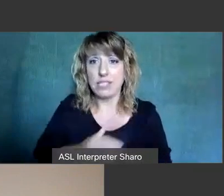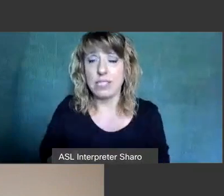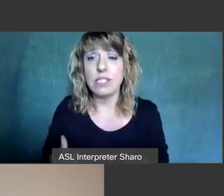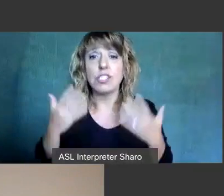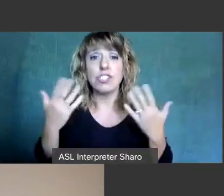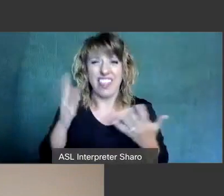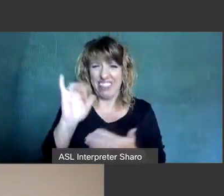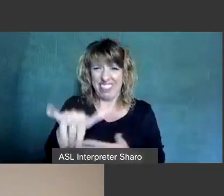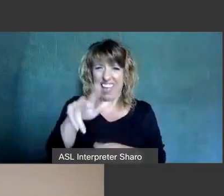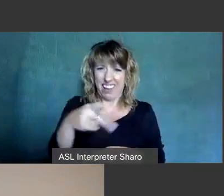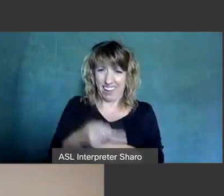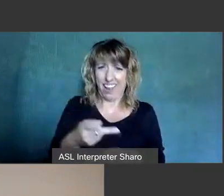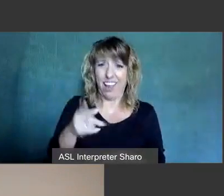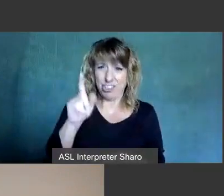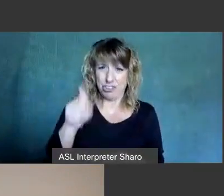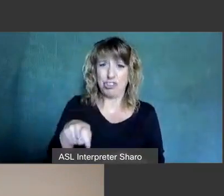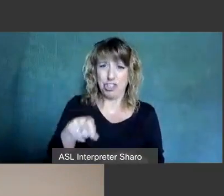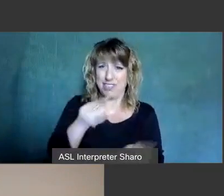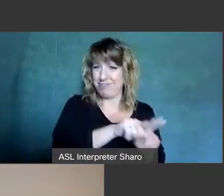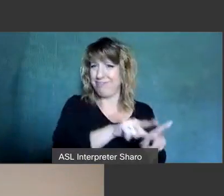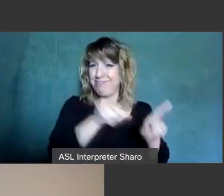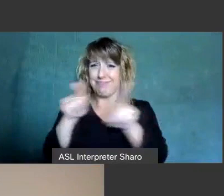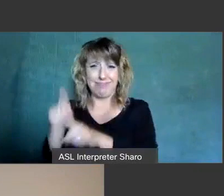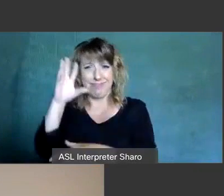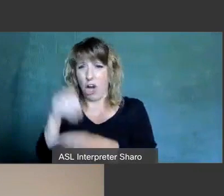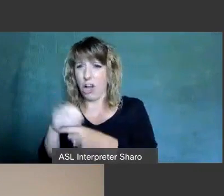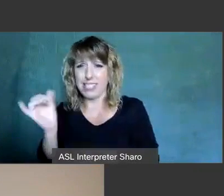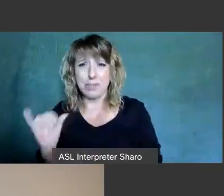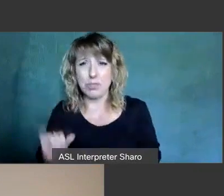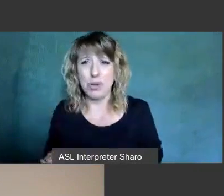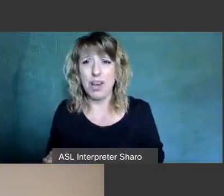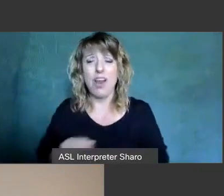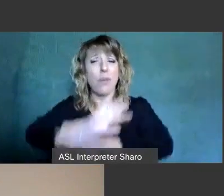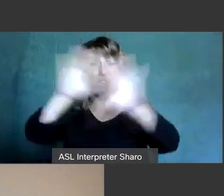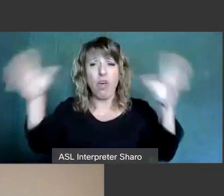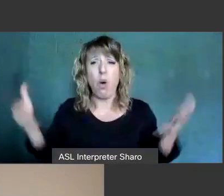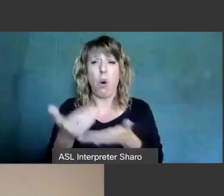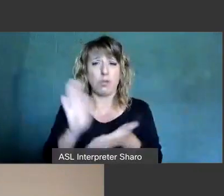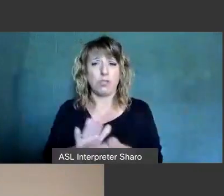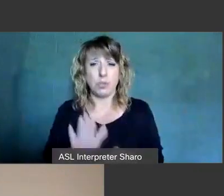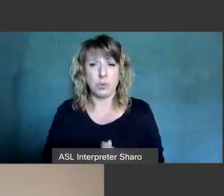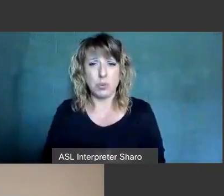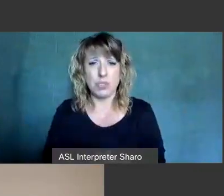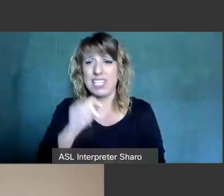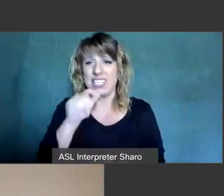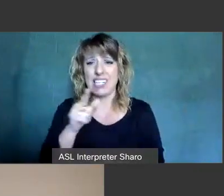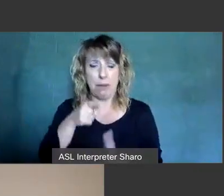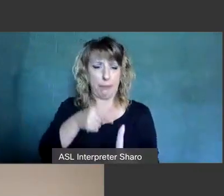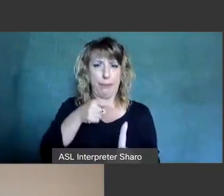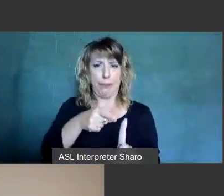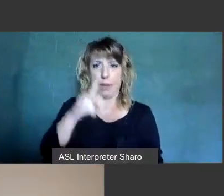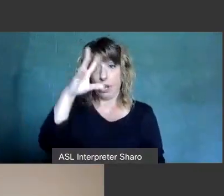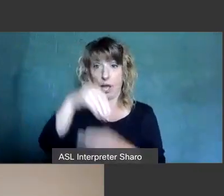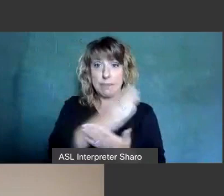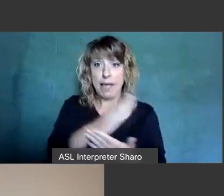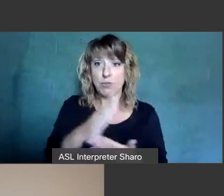stuff should be done with respect to autism as well and done with the whole school not just singling out persons on the spectrum but